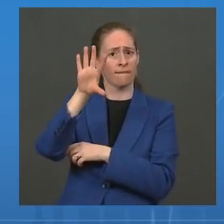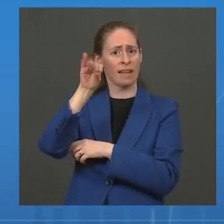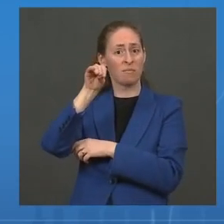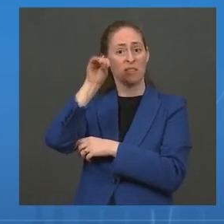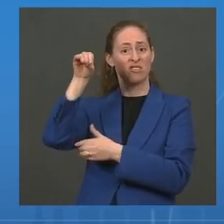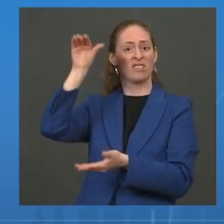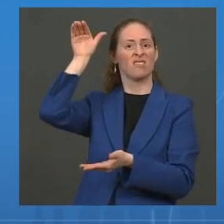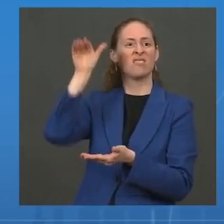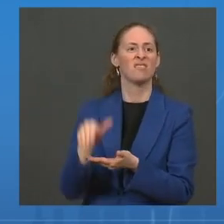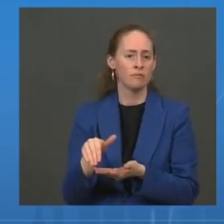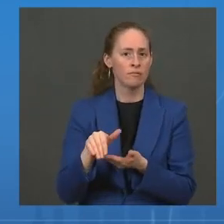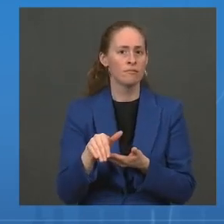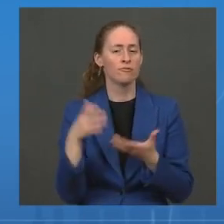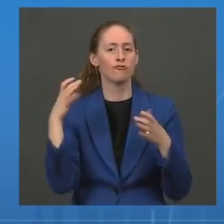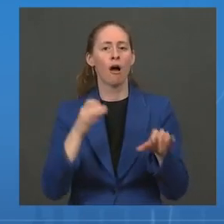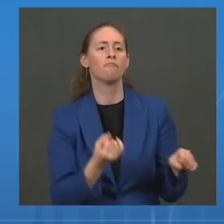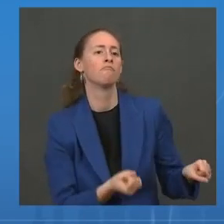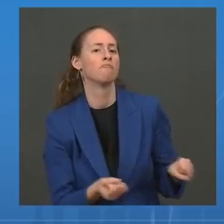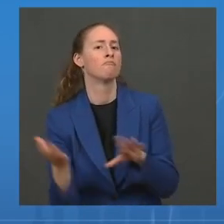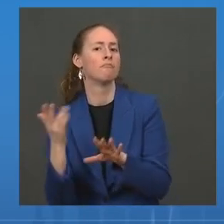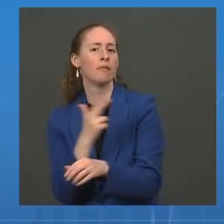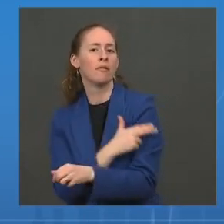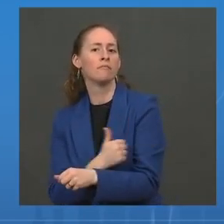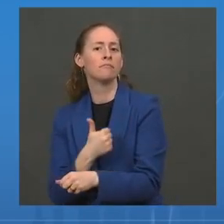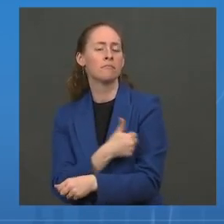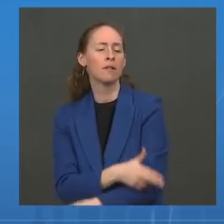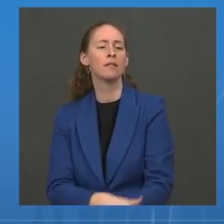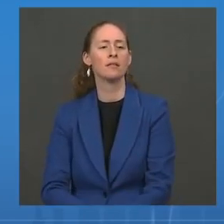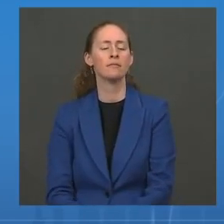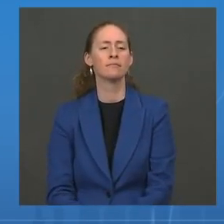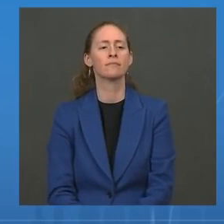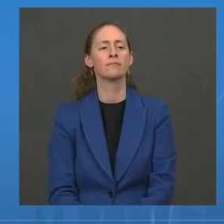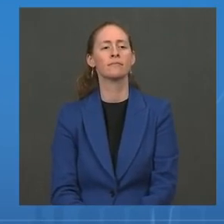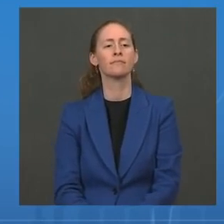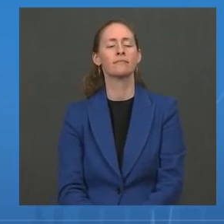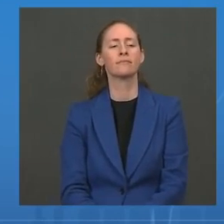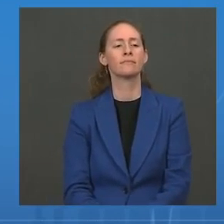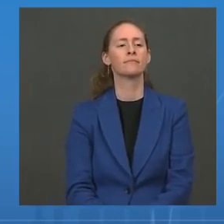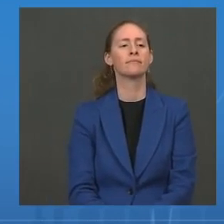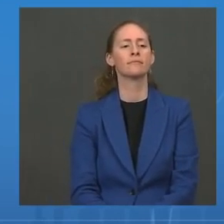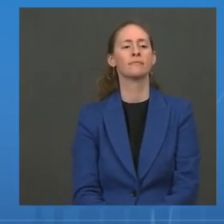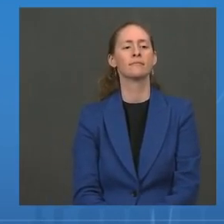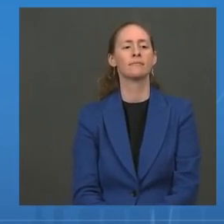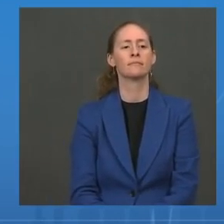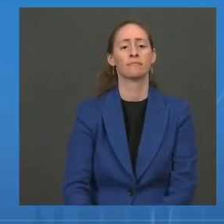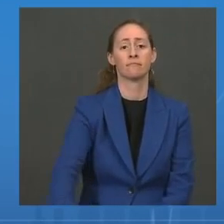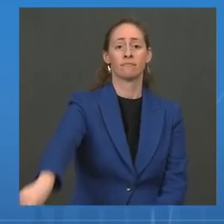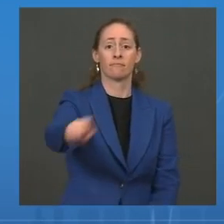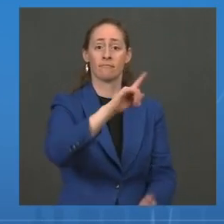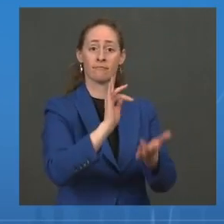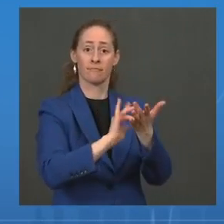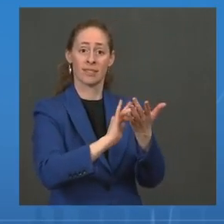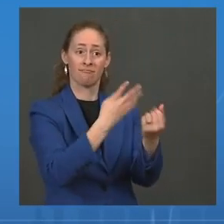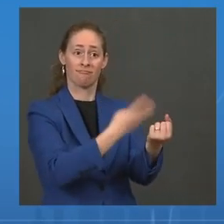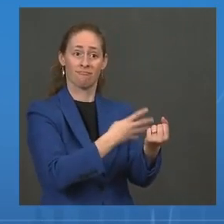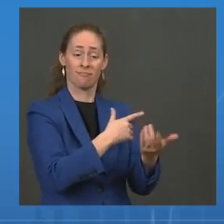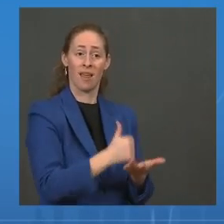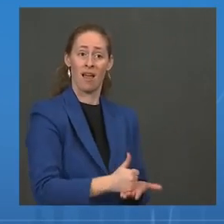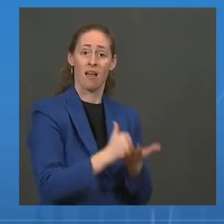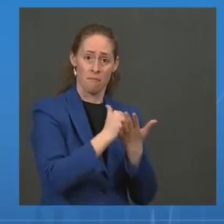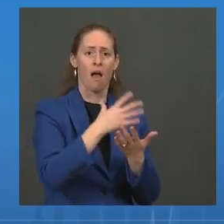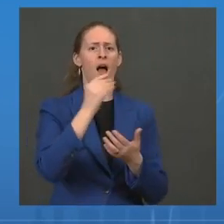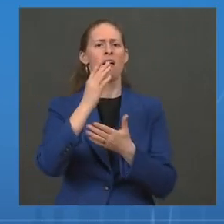versus the placebo arm with eight deaths in the placebo and no deaths in the treatment arm. Of note,